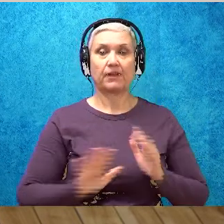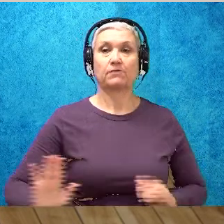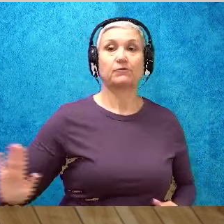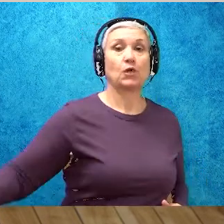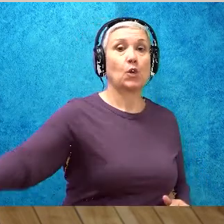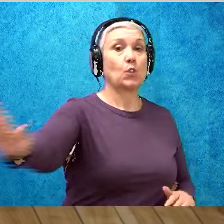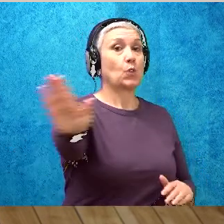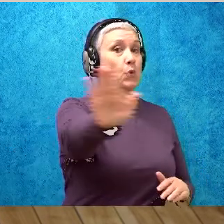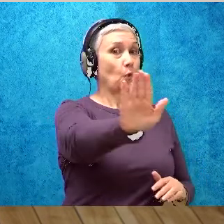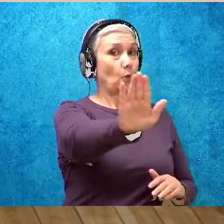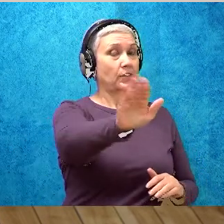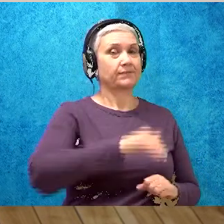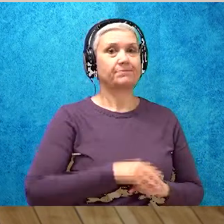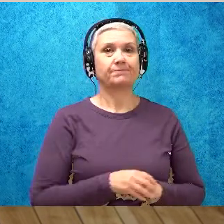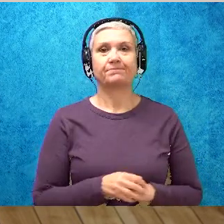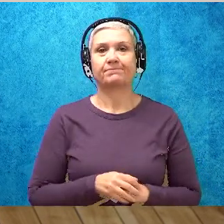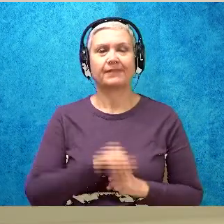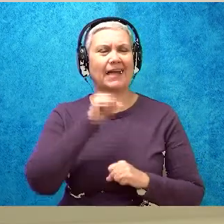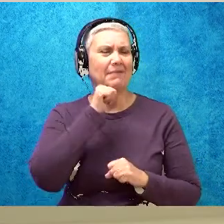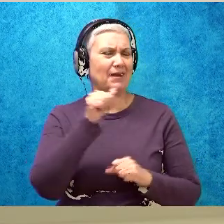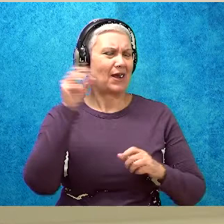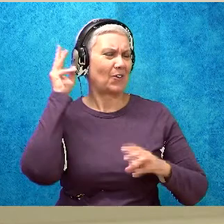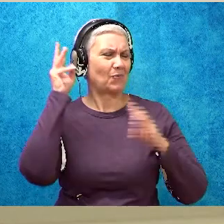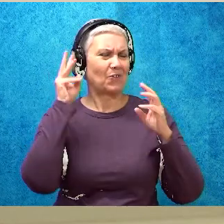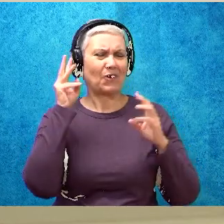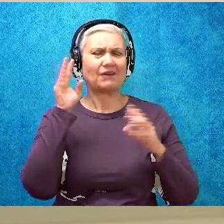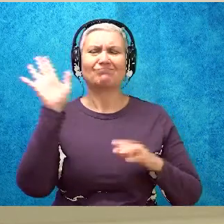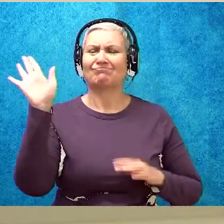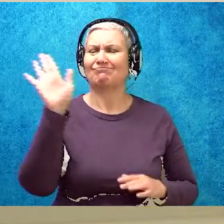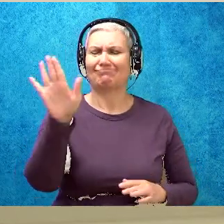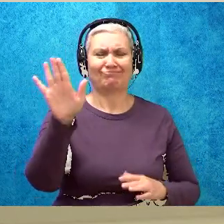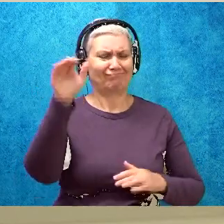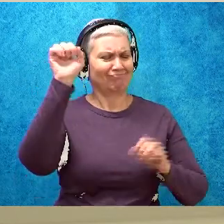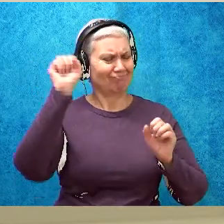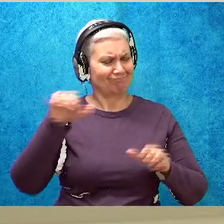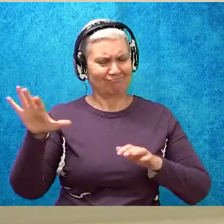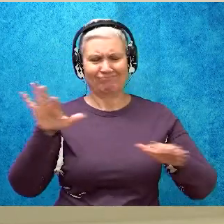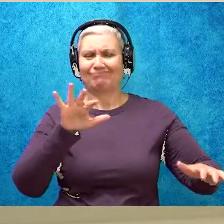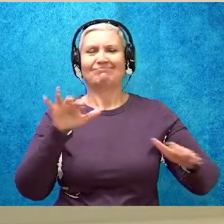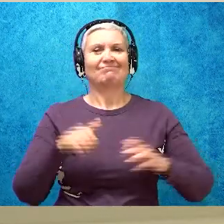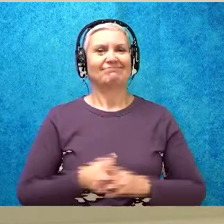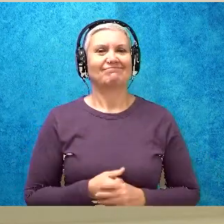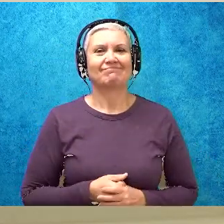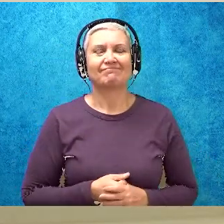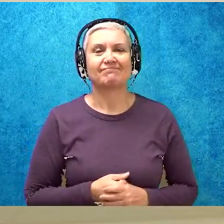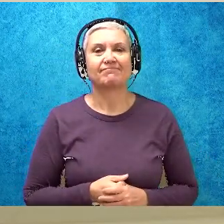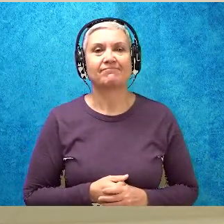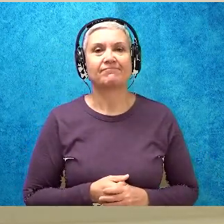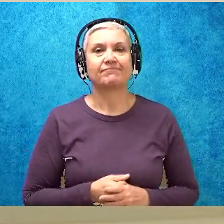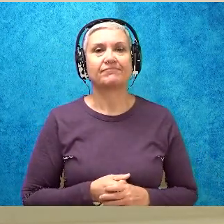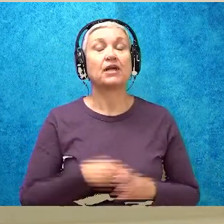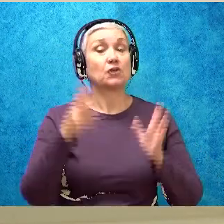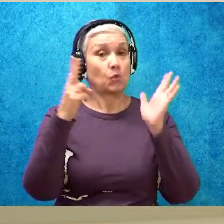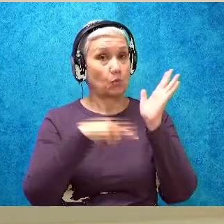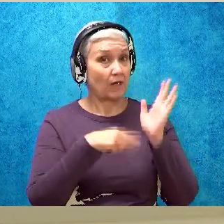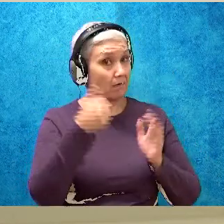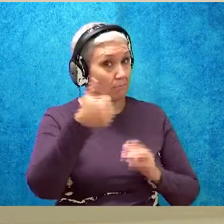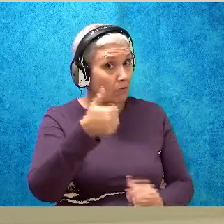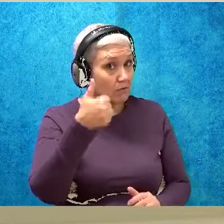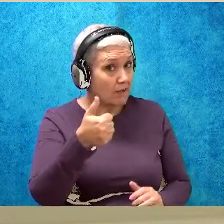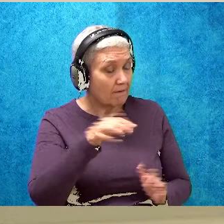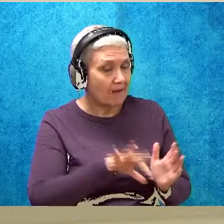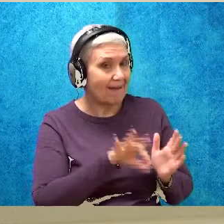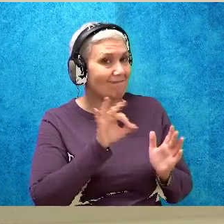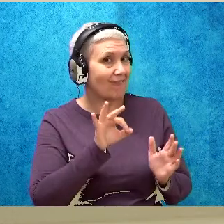but I'm not worried. I know you guys have it. You read the paragraph, and then you go back and find all those